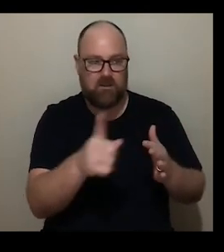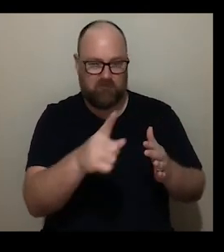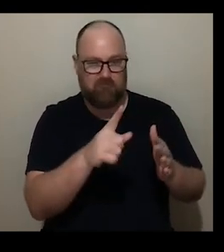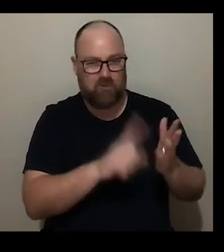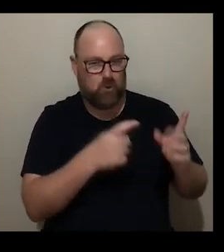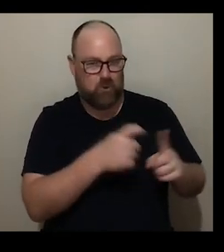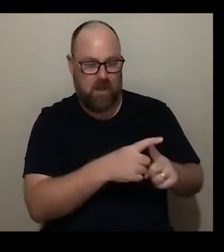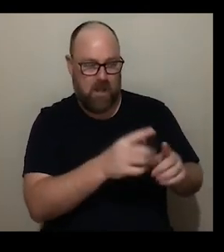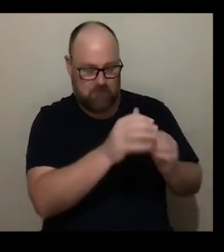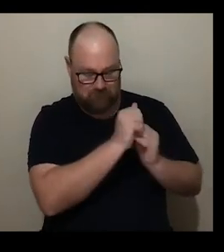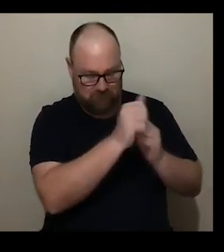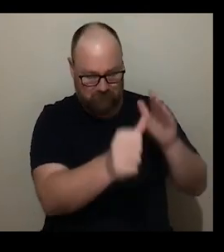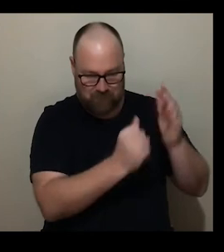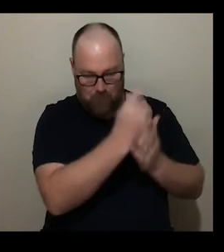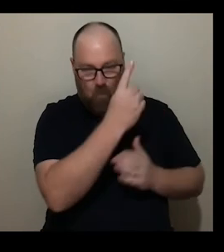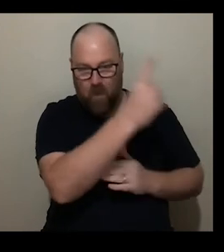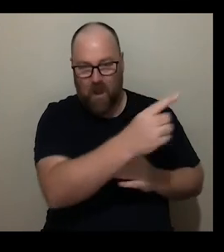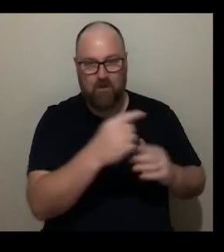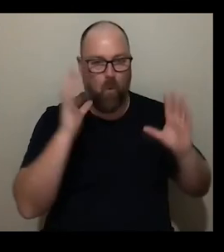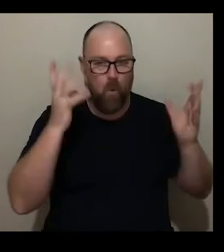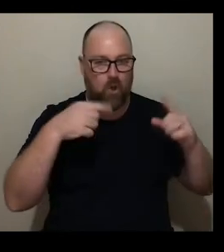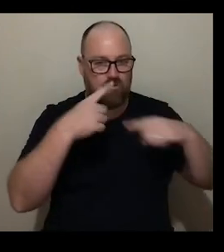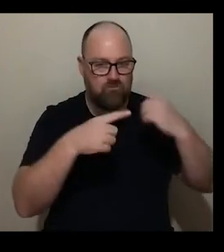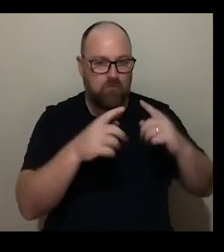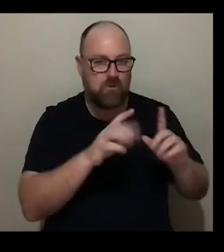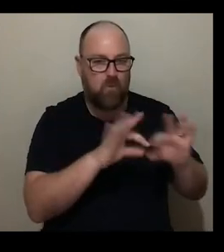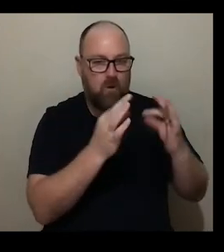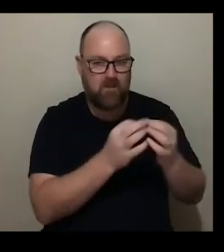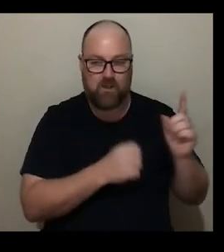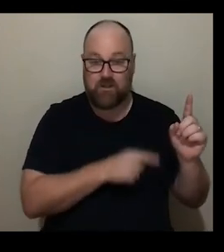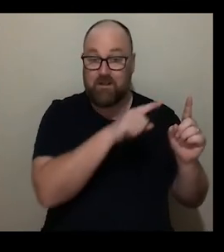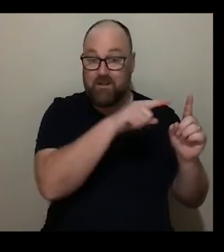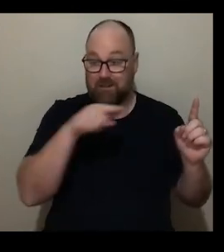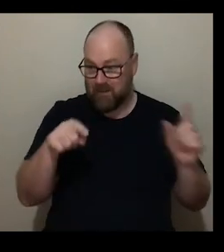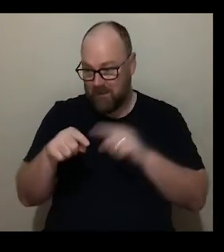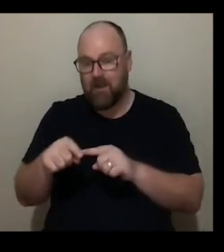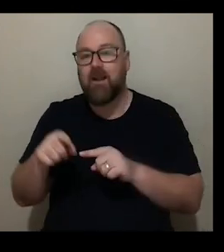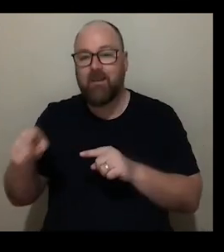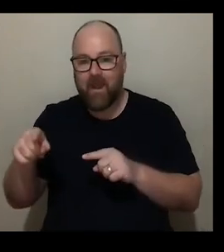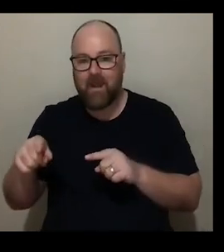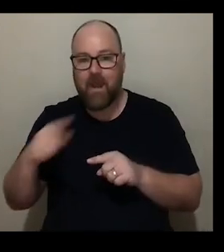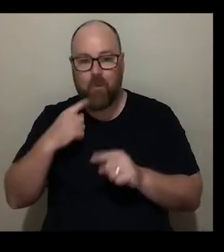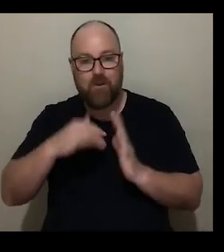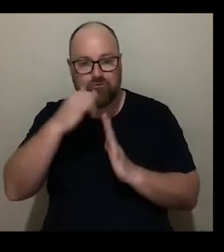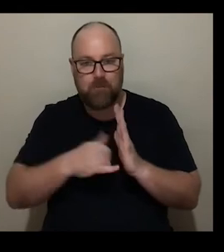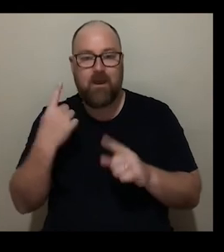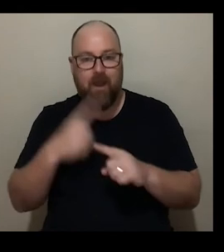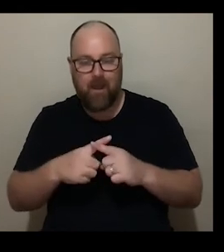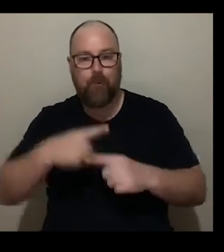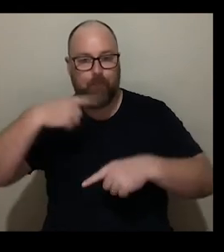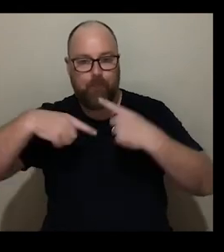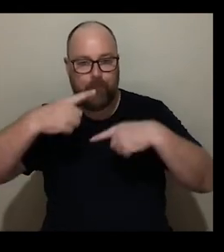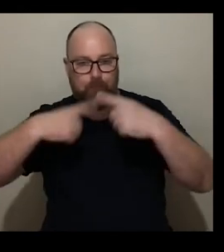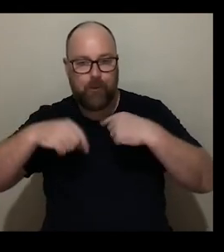audio description providers these work colleagues are scripting and then vocally delivering the audio